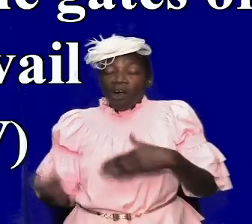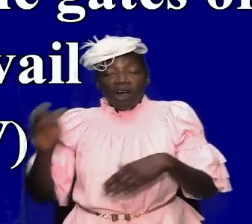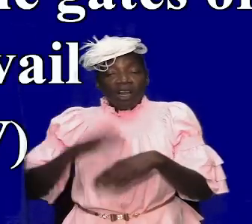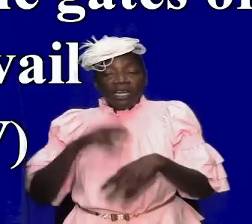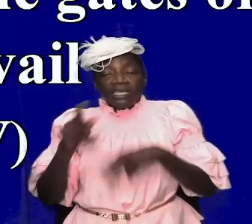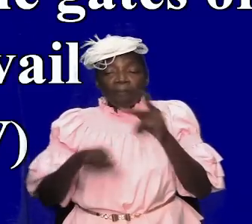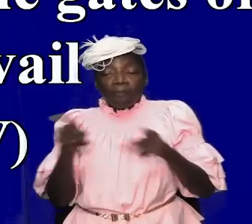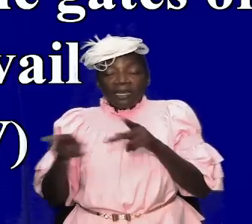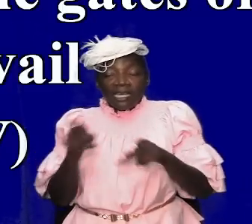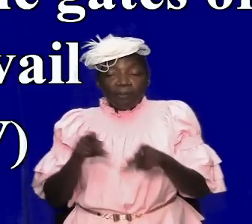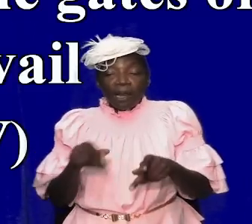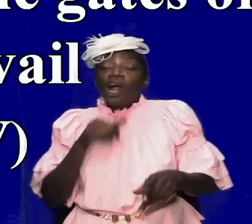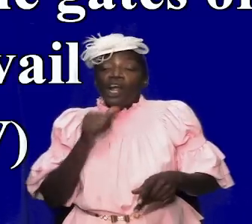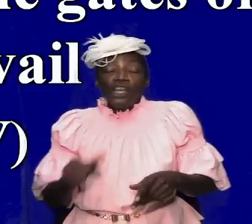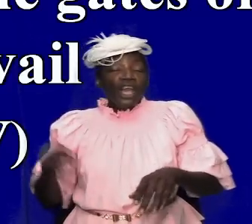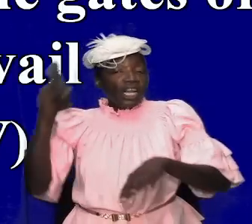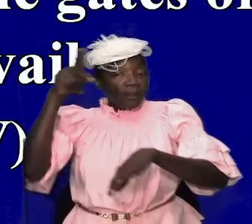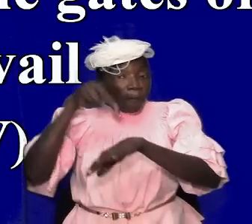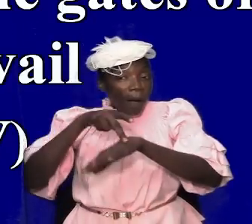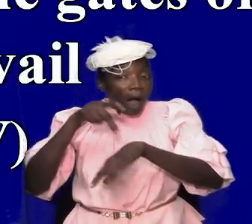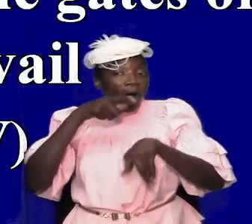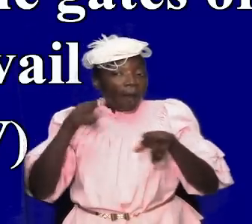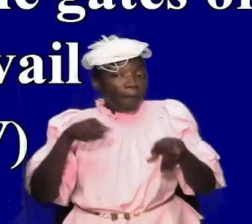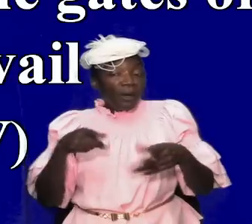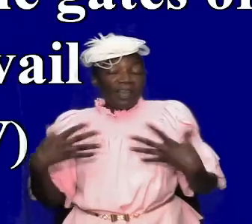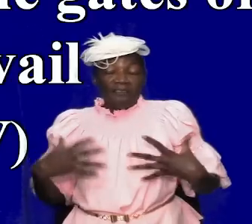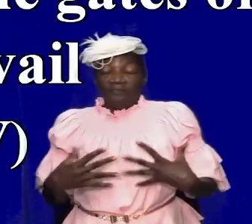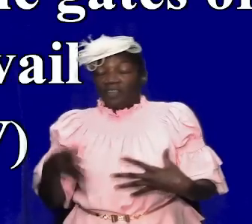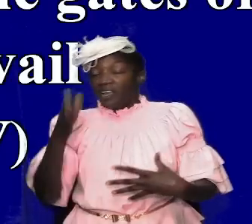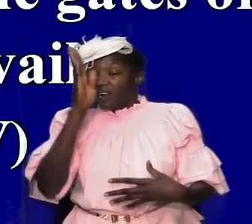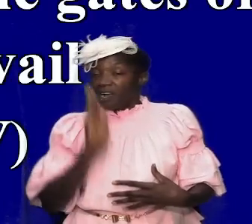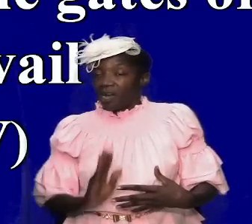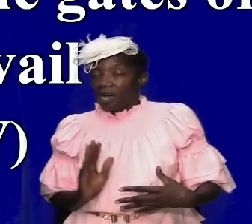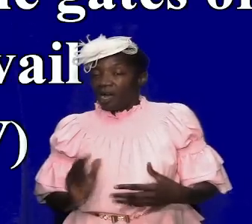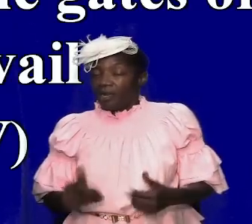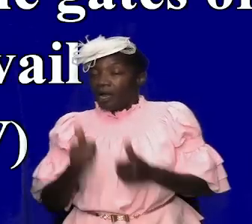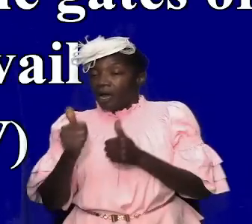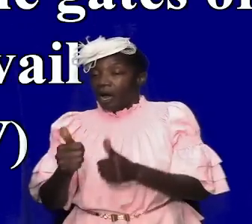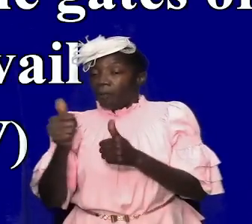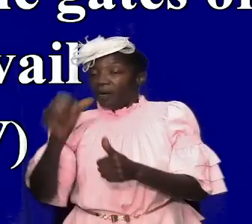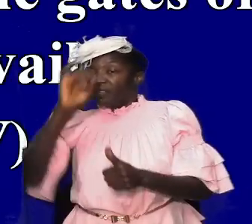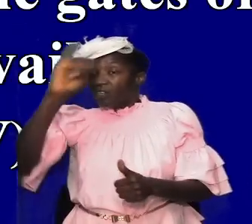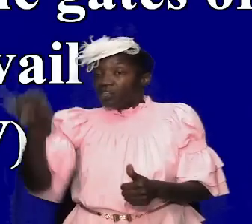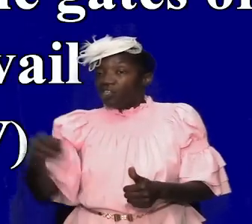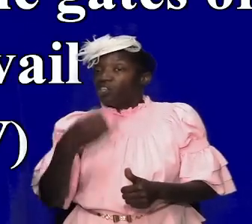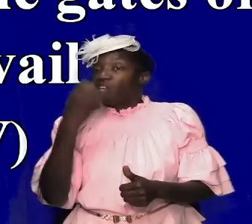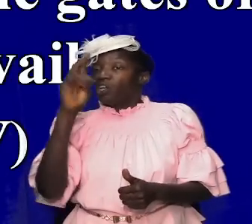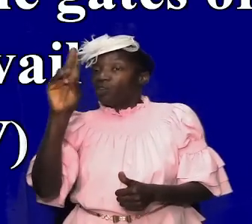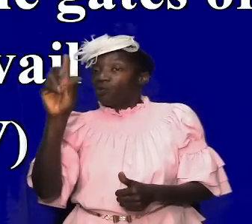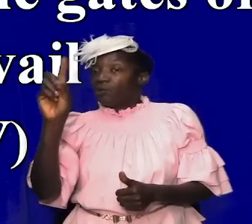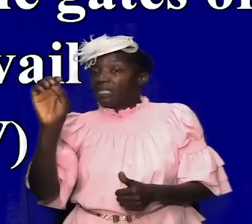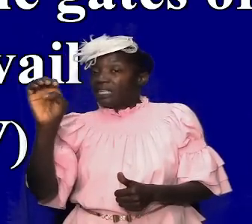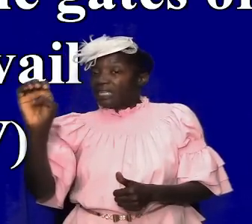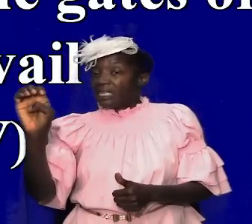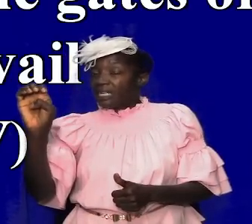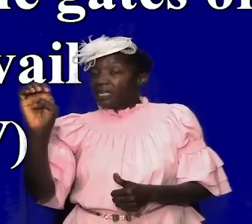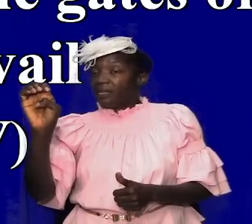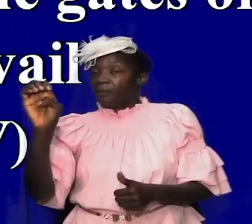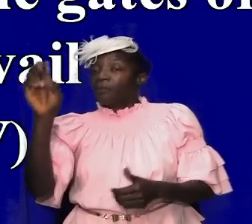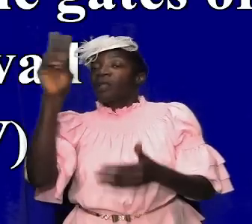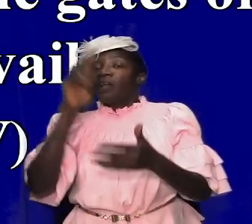god and it is important for us to understand that the apostle jude in jude verses